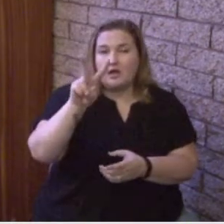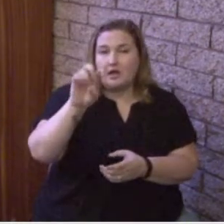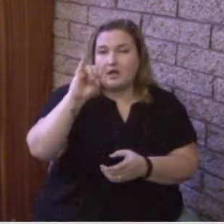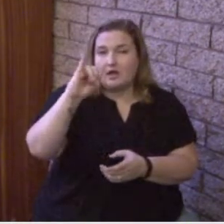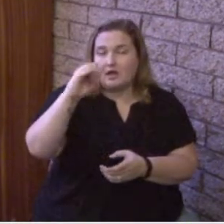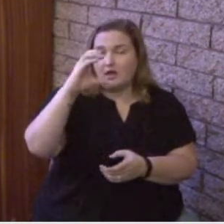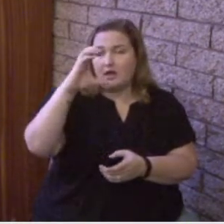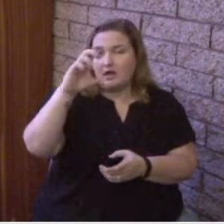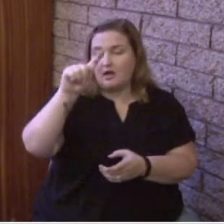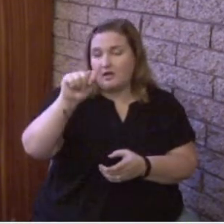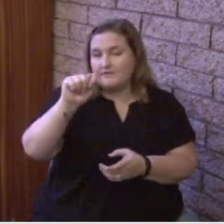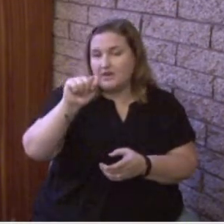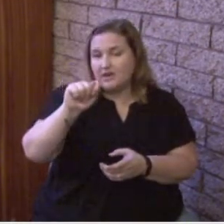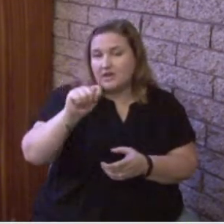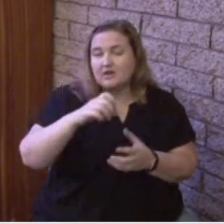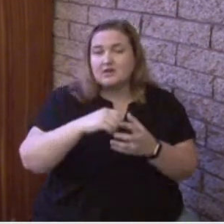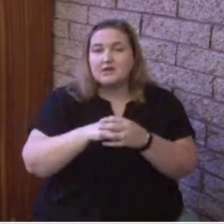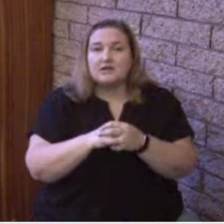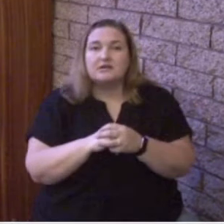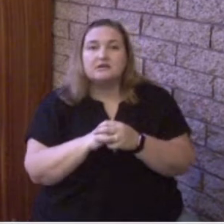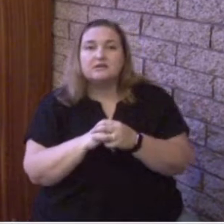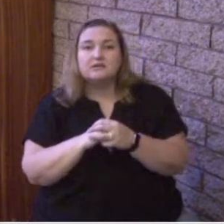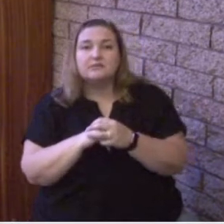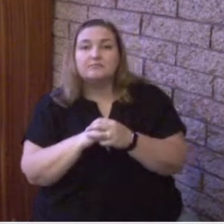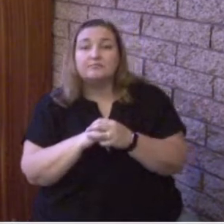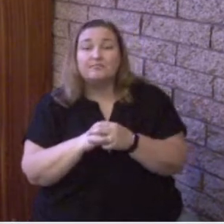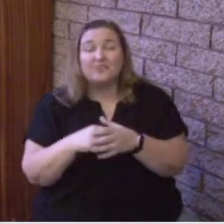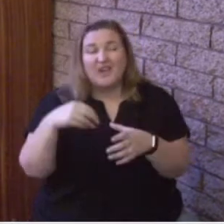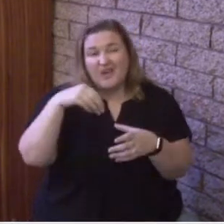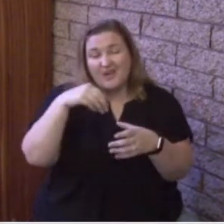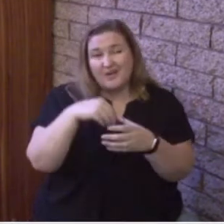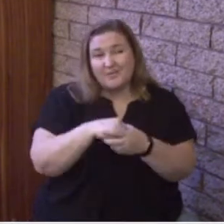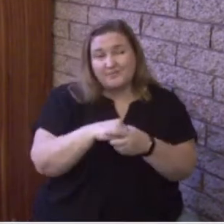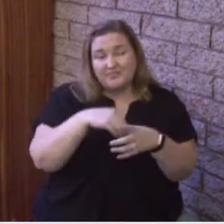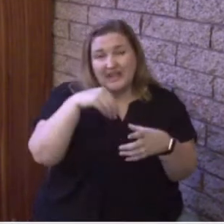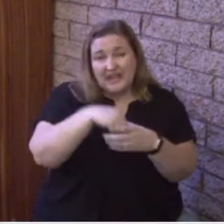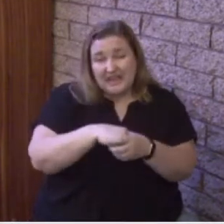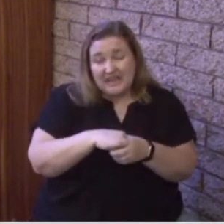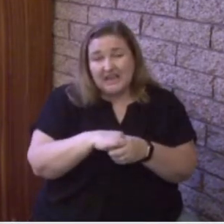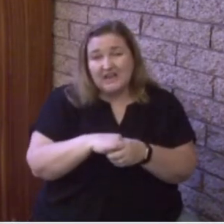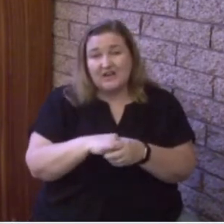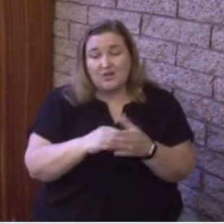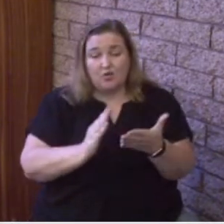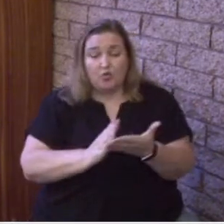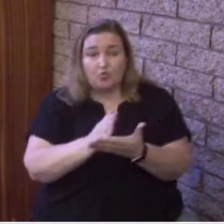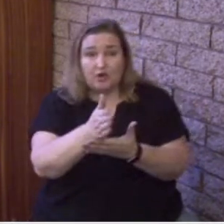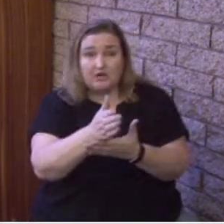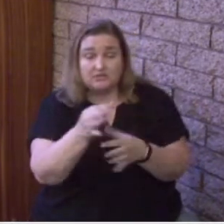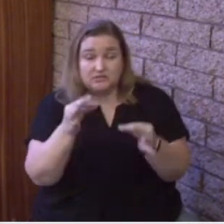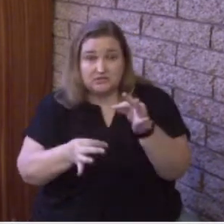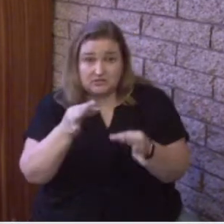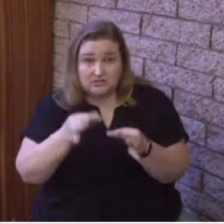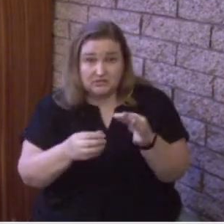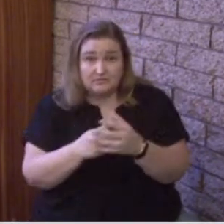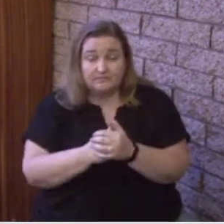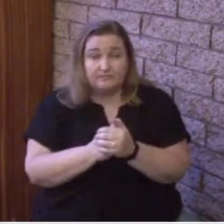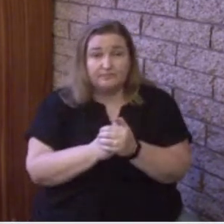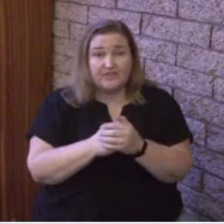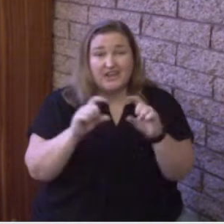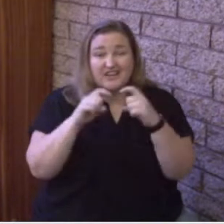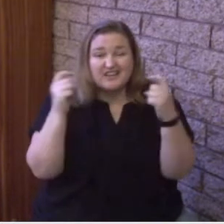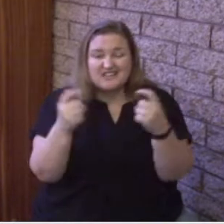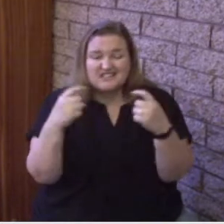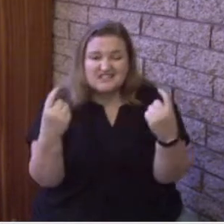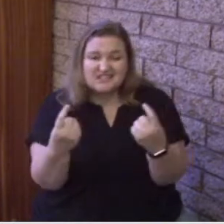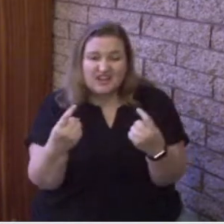sin and righteousness and judgment. Concerning sin, because they do not believe in Me. Concerning